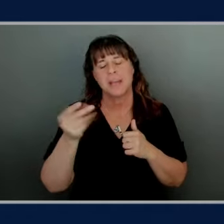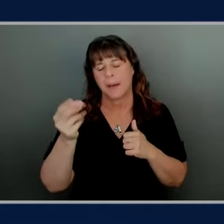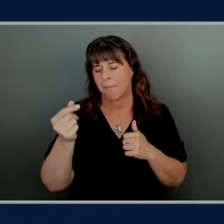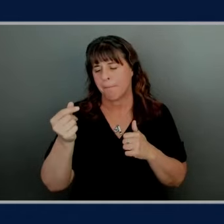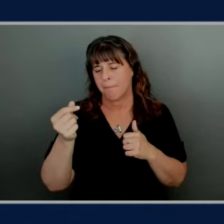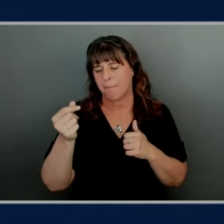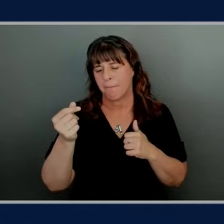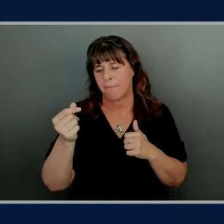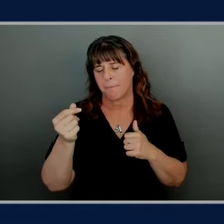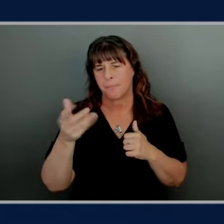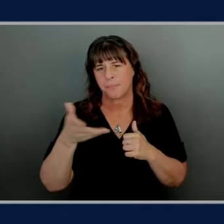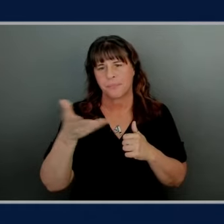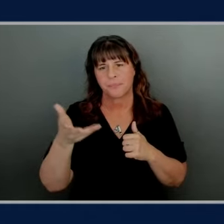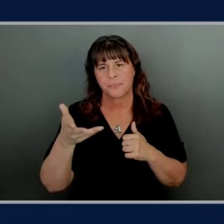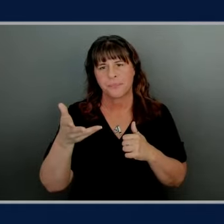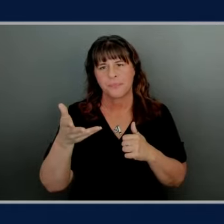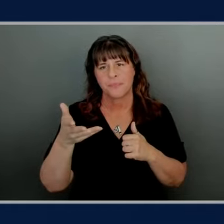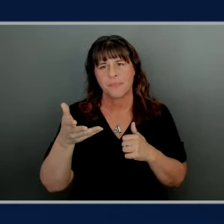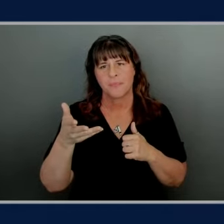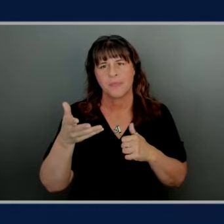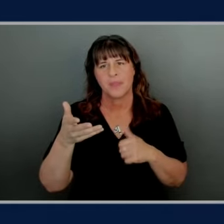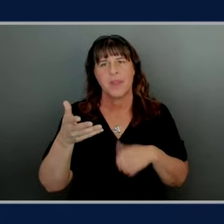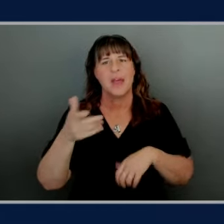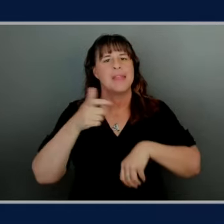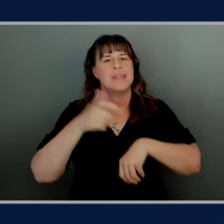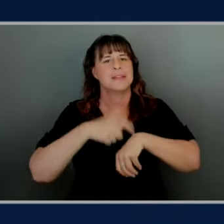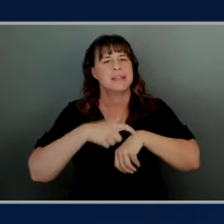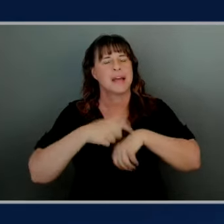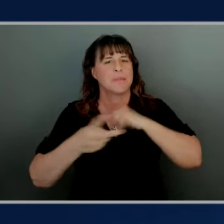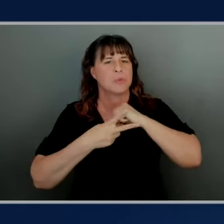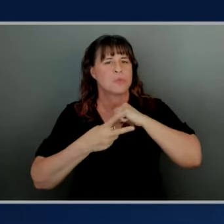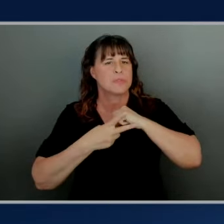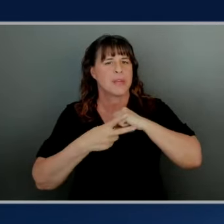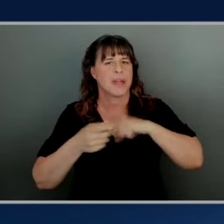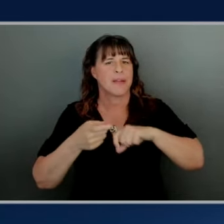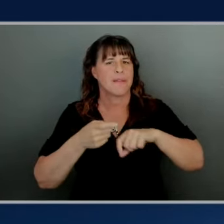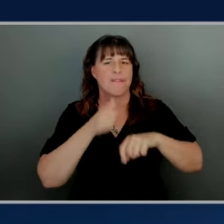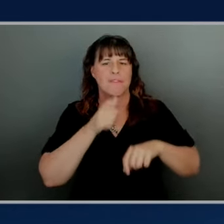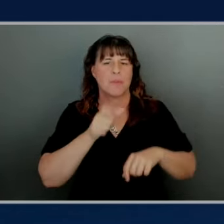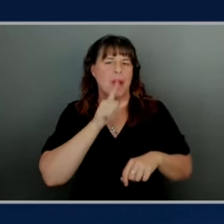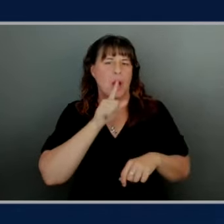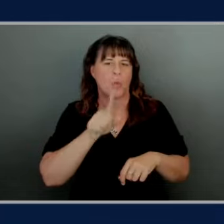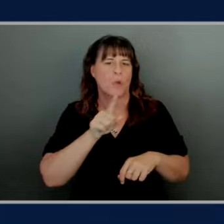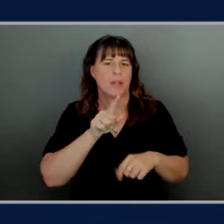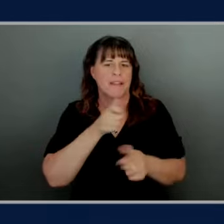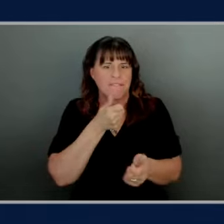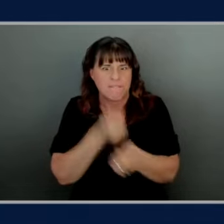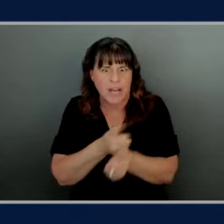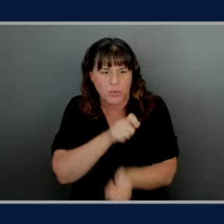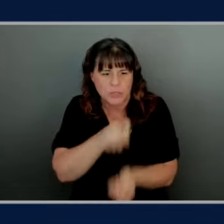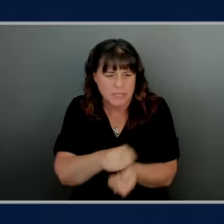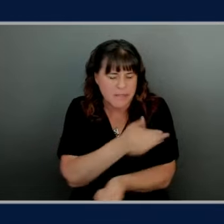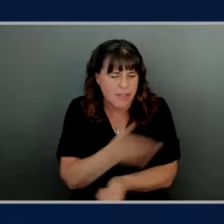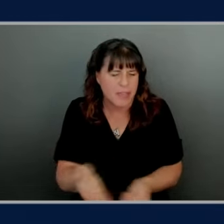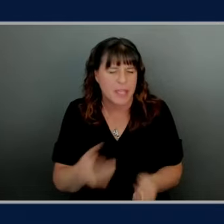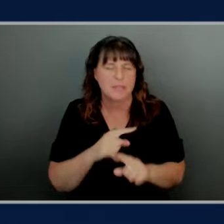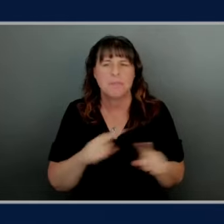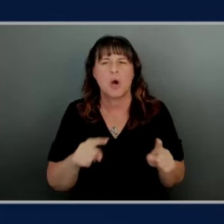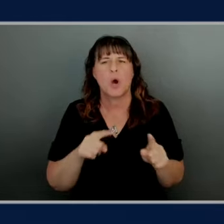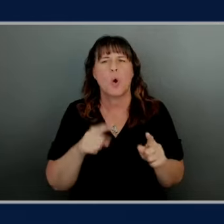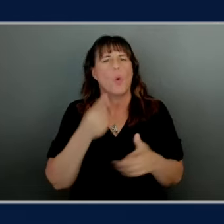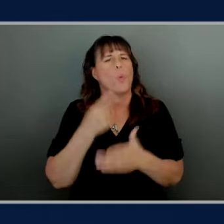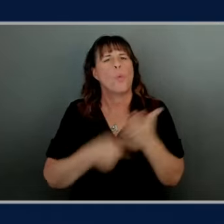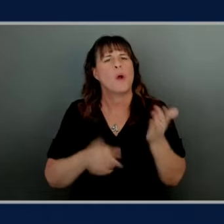time that that you all got back essentially from not you know going down this this corridor we need to find to what did you reinvest in